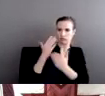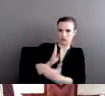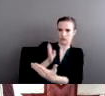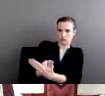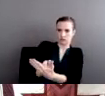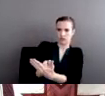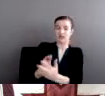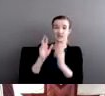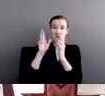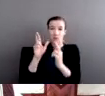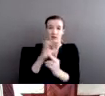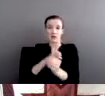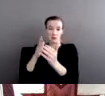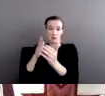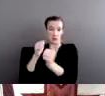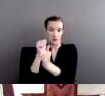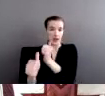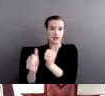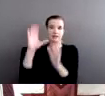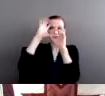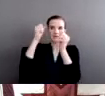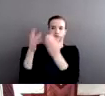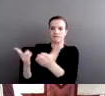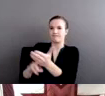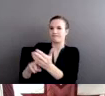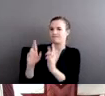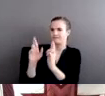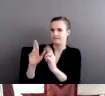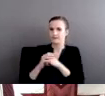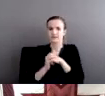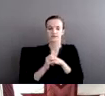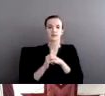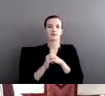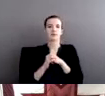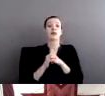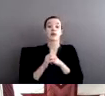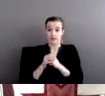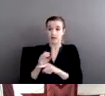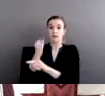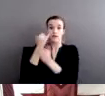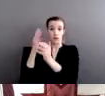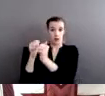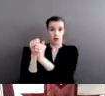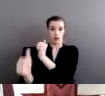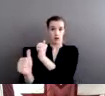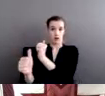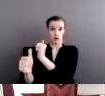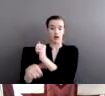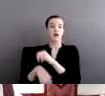it. The other crime, by the way, that would be covered by the new version is assault on a tribal police officer.